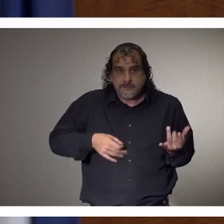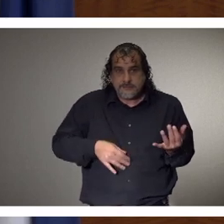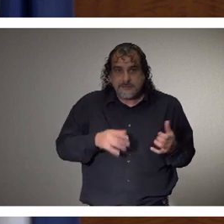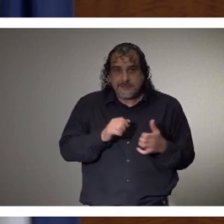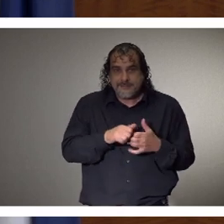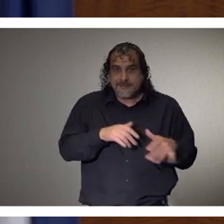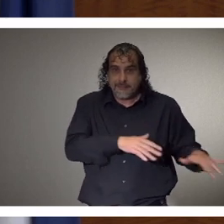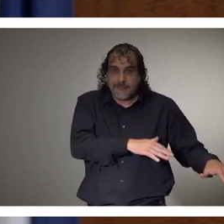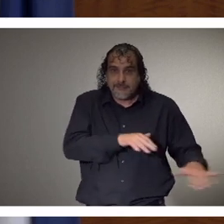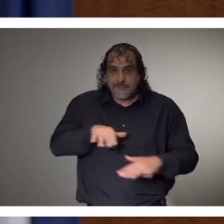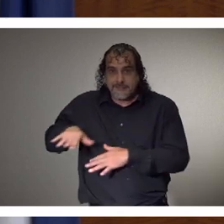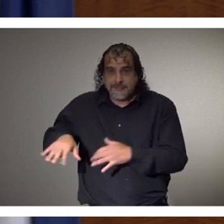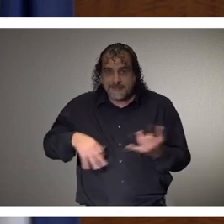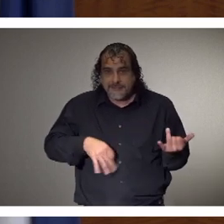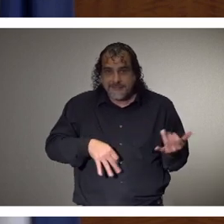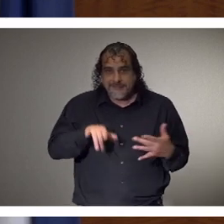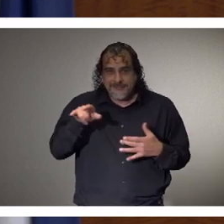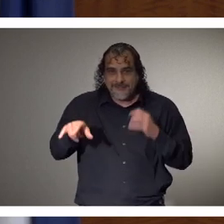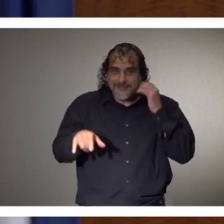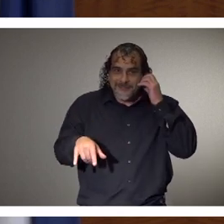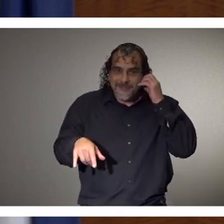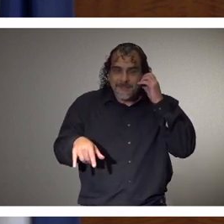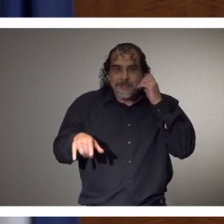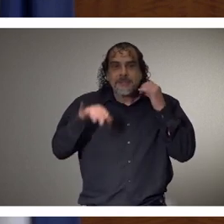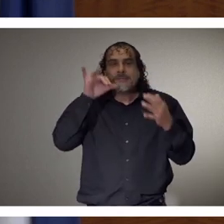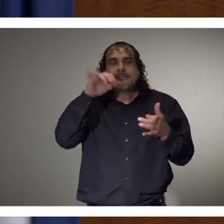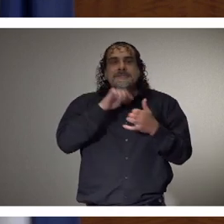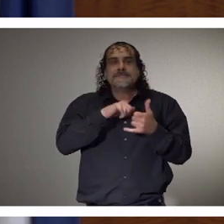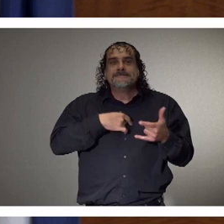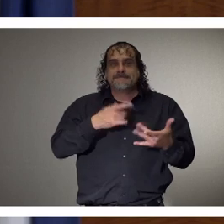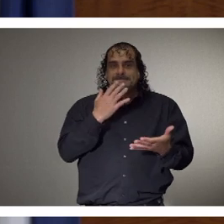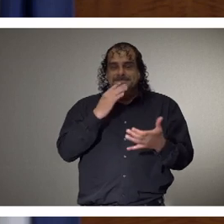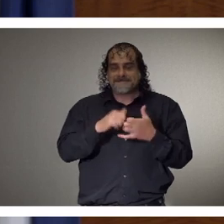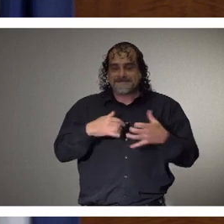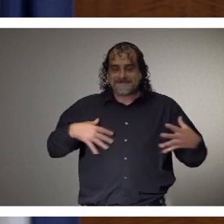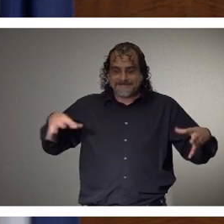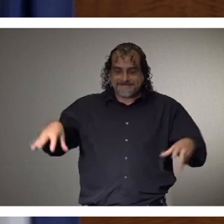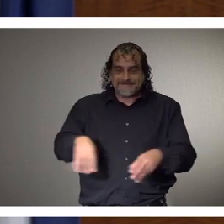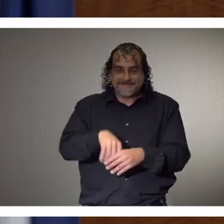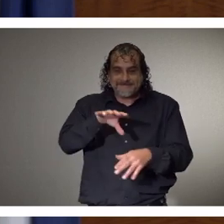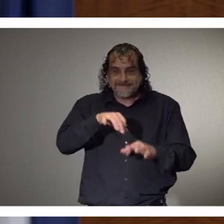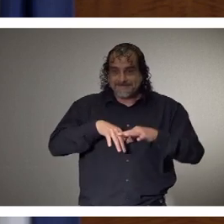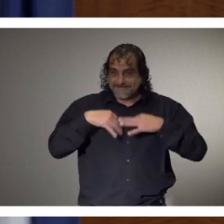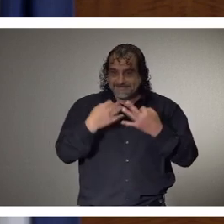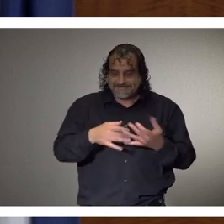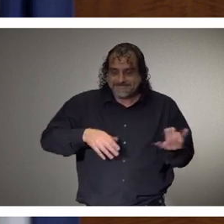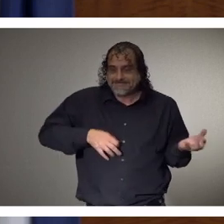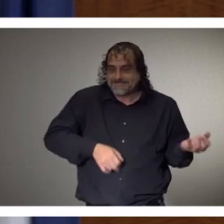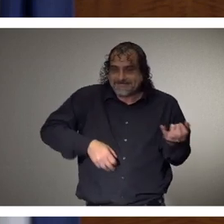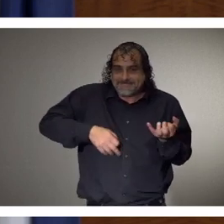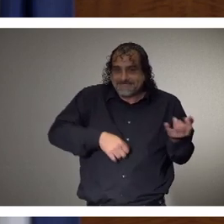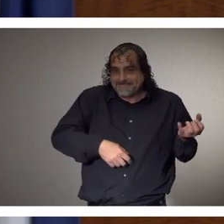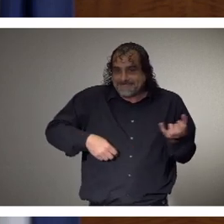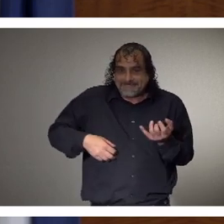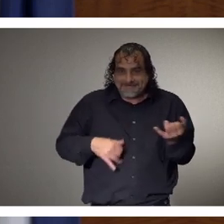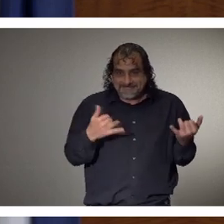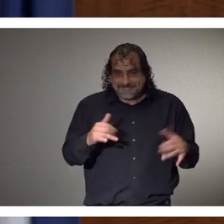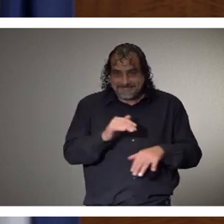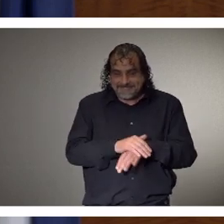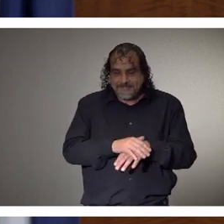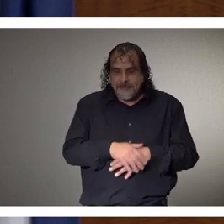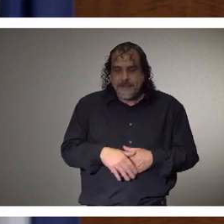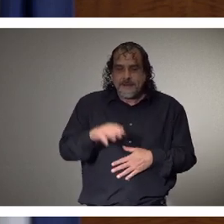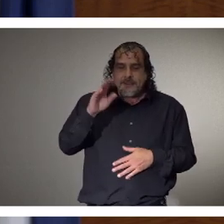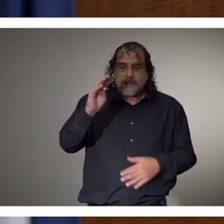great opportunity on your ninth birthday, Rhett, to gather your family together in your home and play them a concert. Brock